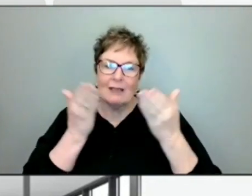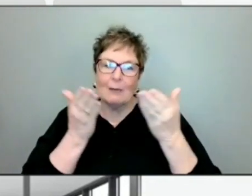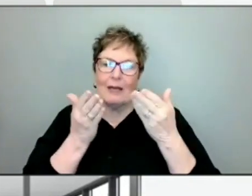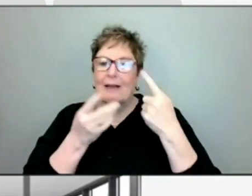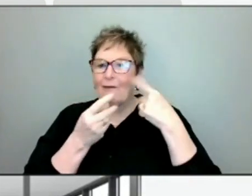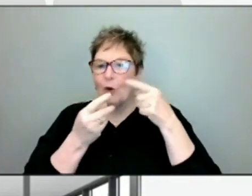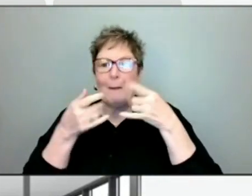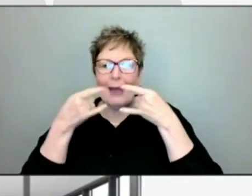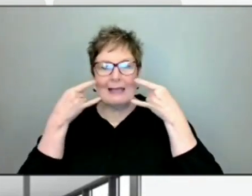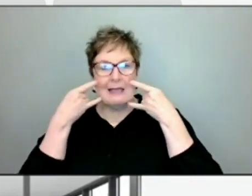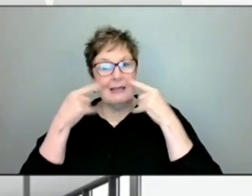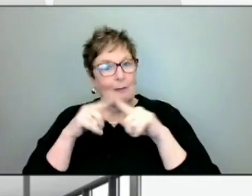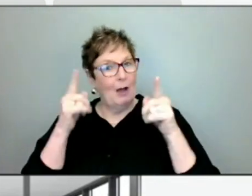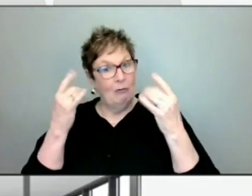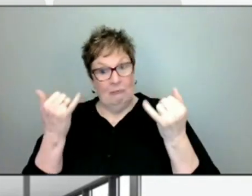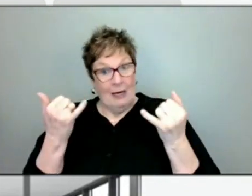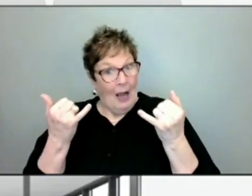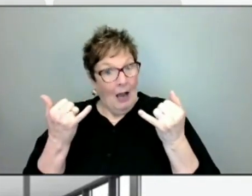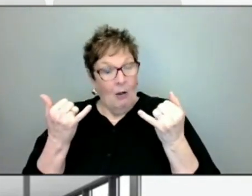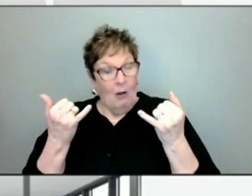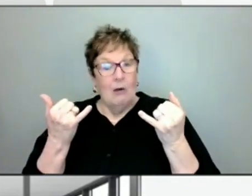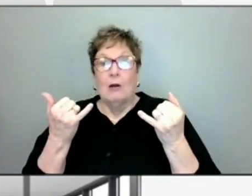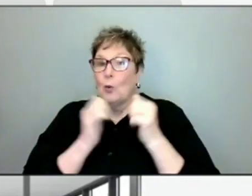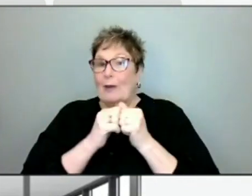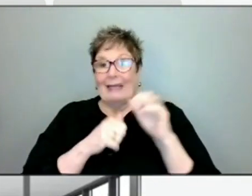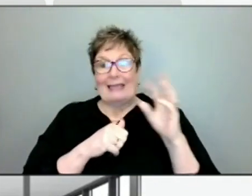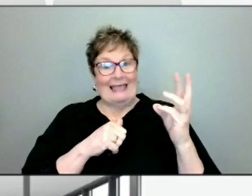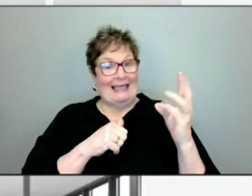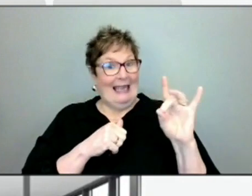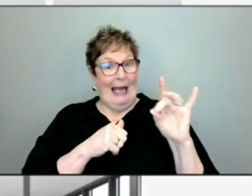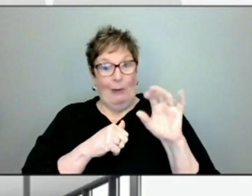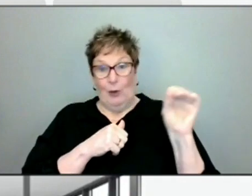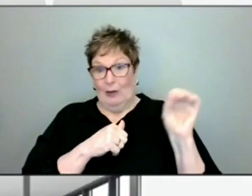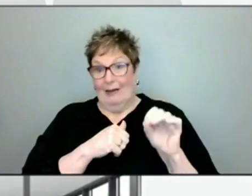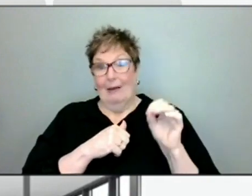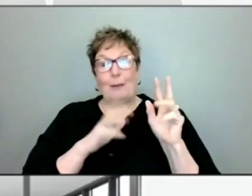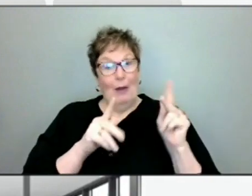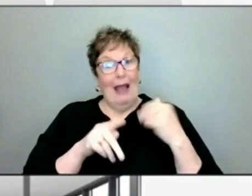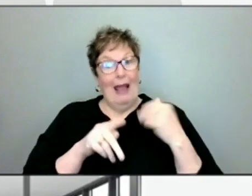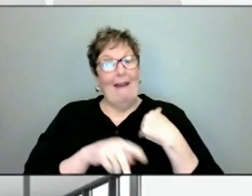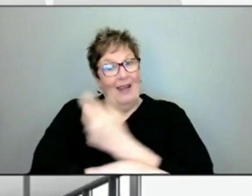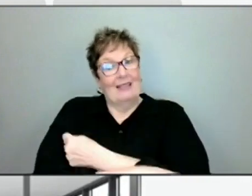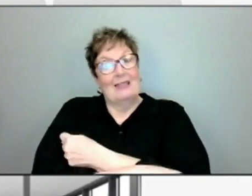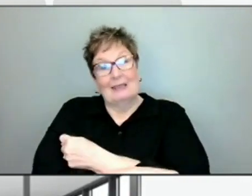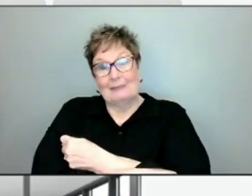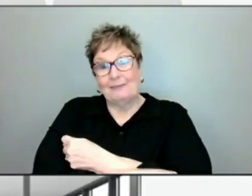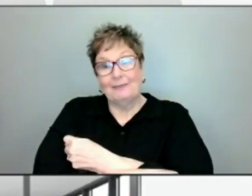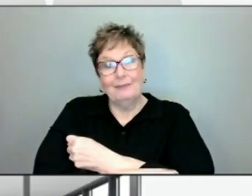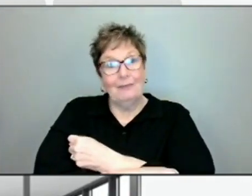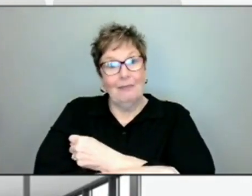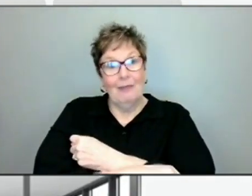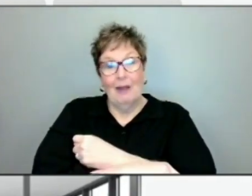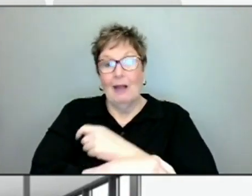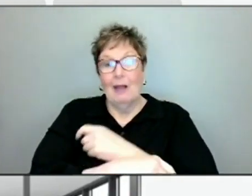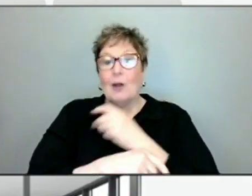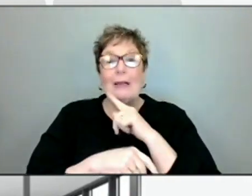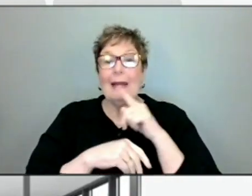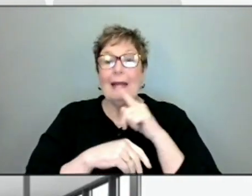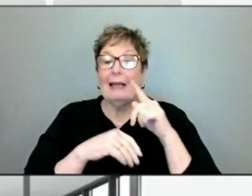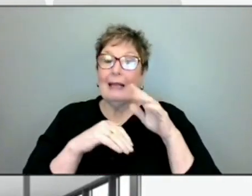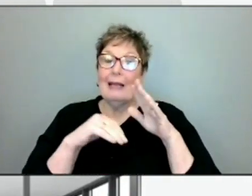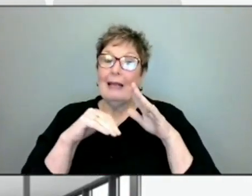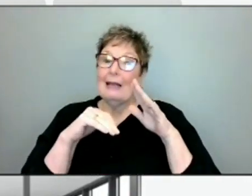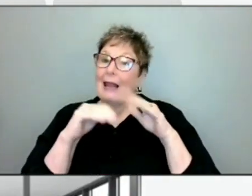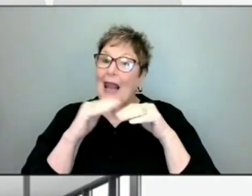But at this point in time, even with 68% vaccinated, only, like I said, a little over half of our 12 to